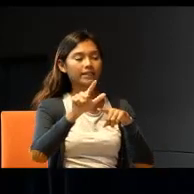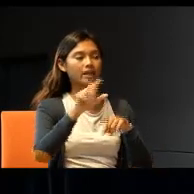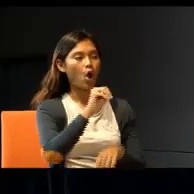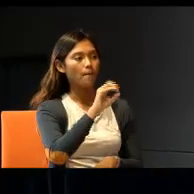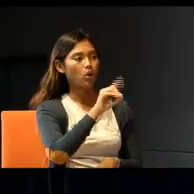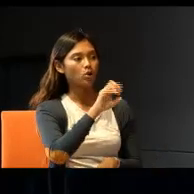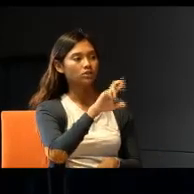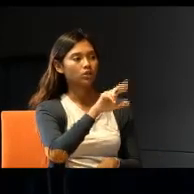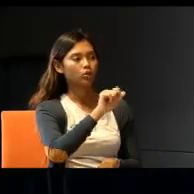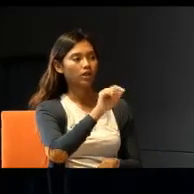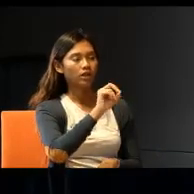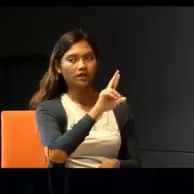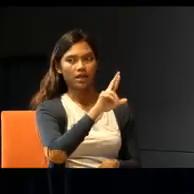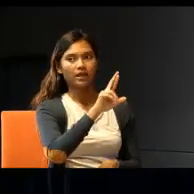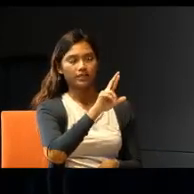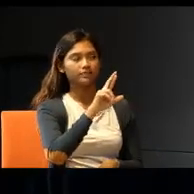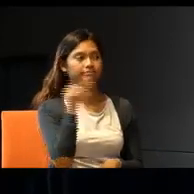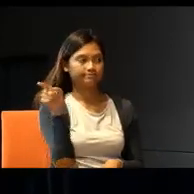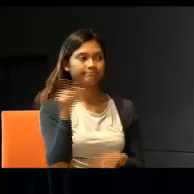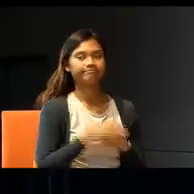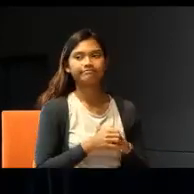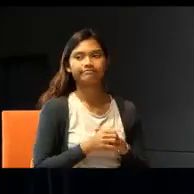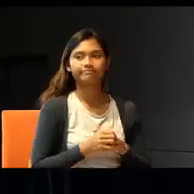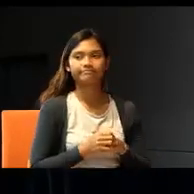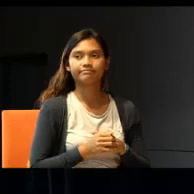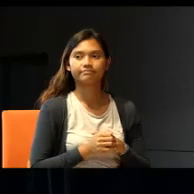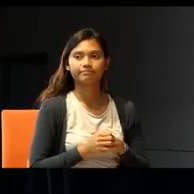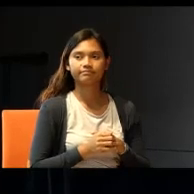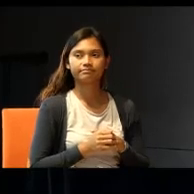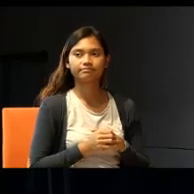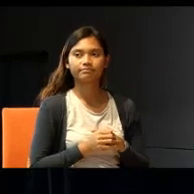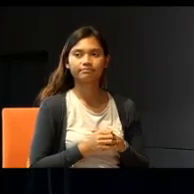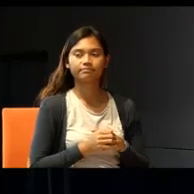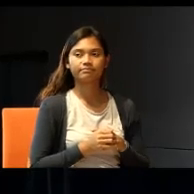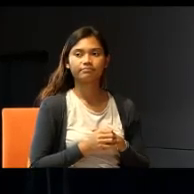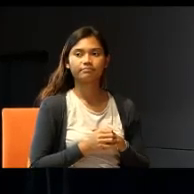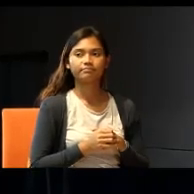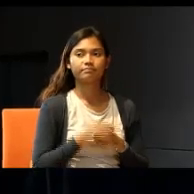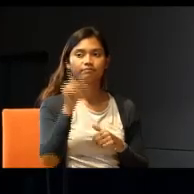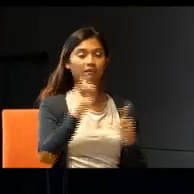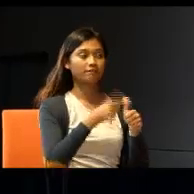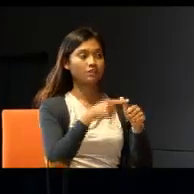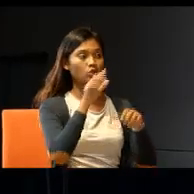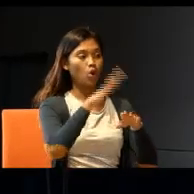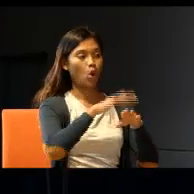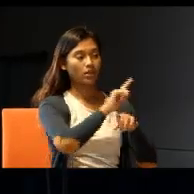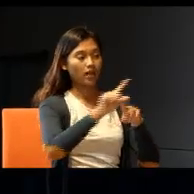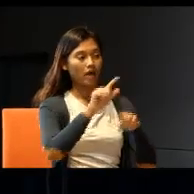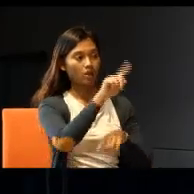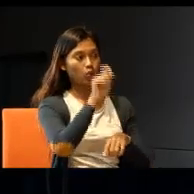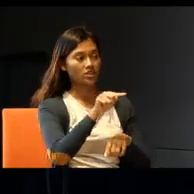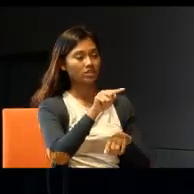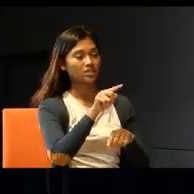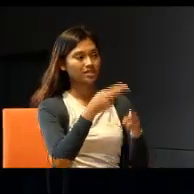the website, and I'll just ask them to, Alvin now. Okay. So, our first question comes from, a user named